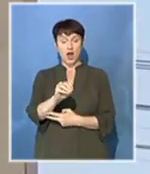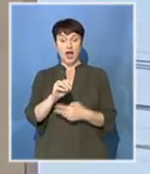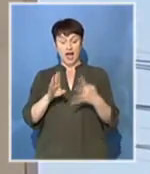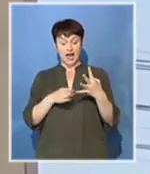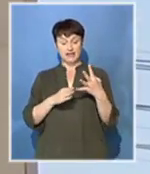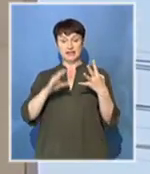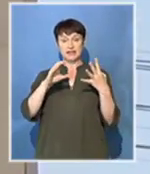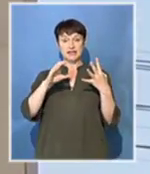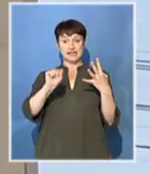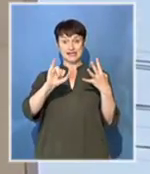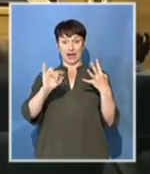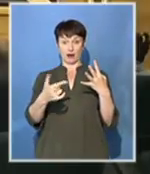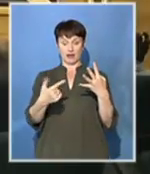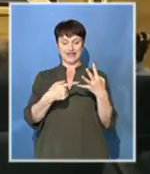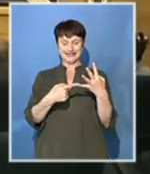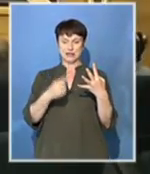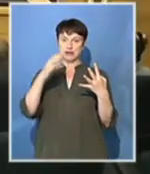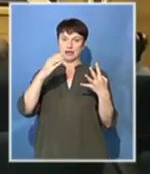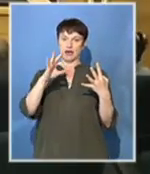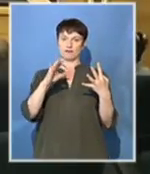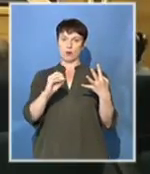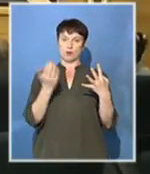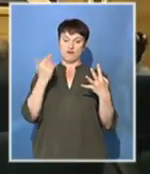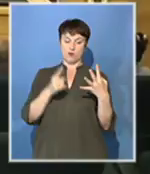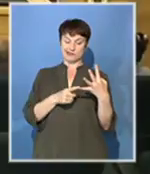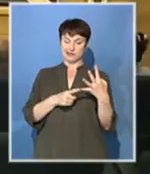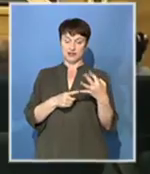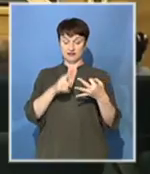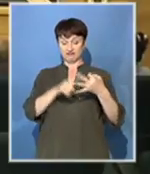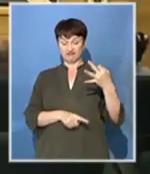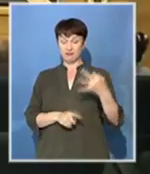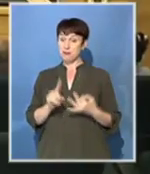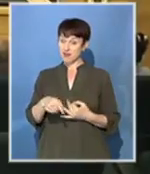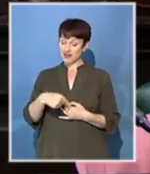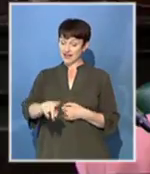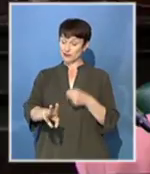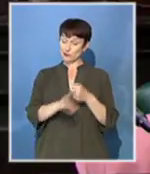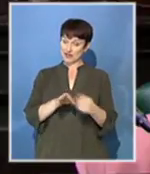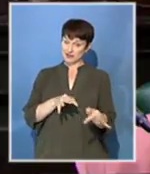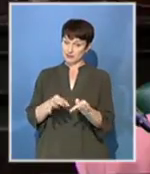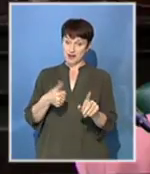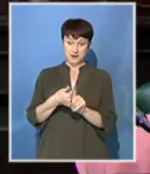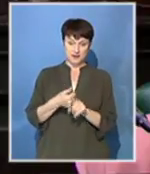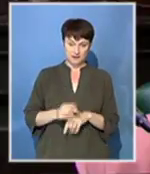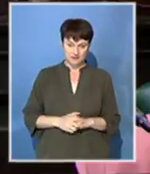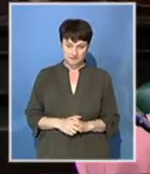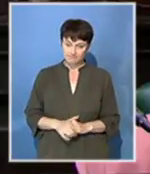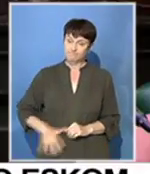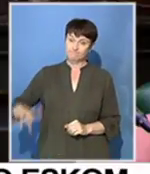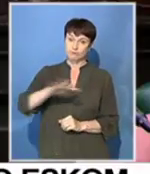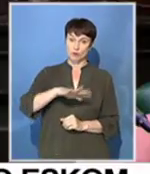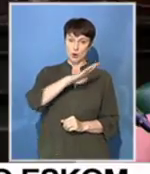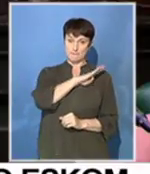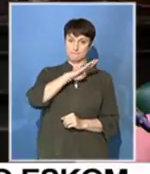CFO Anurj Singh, will all have to explain themselves this week. The whole board will be coming down